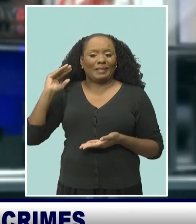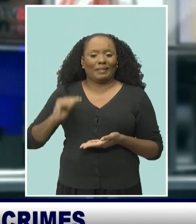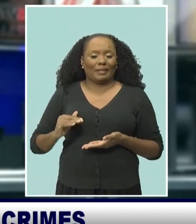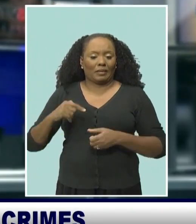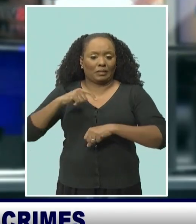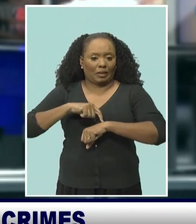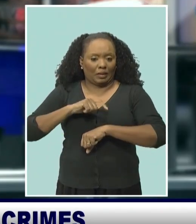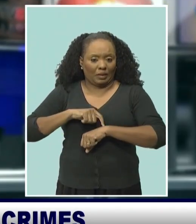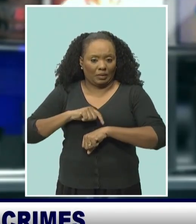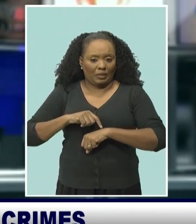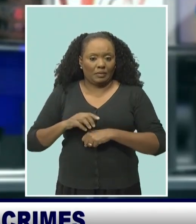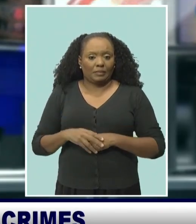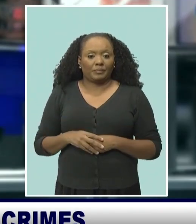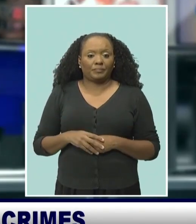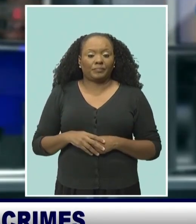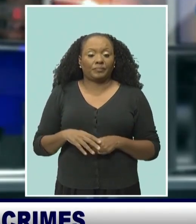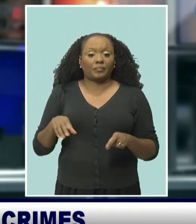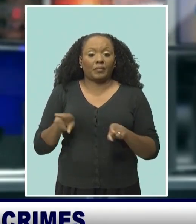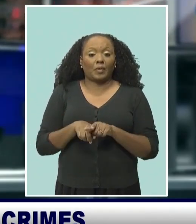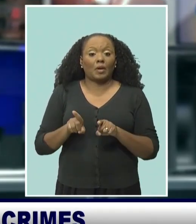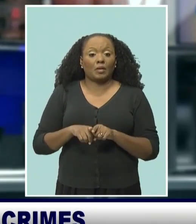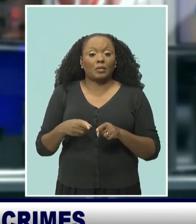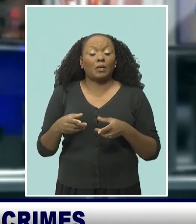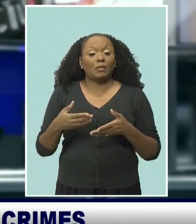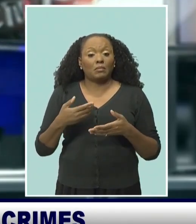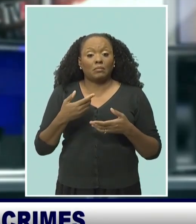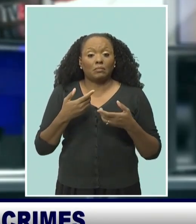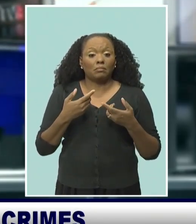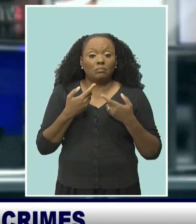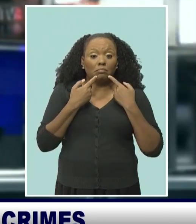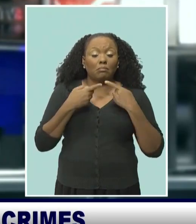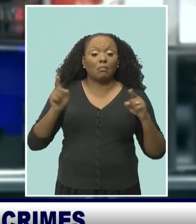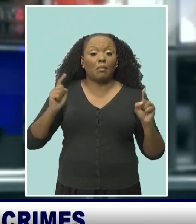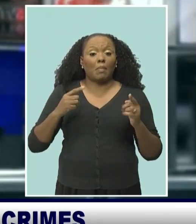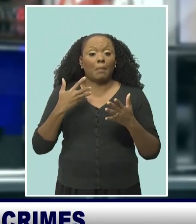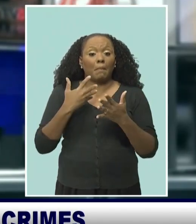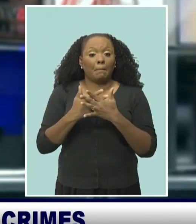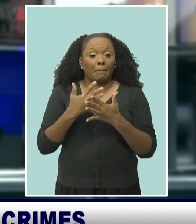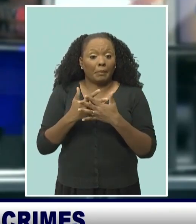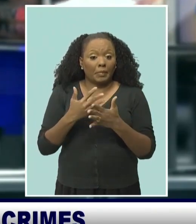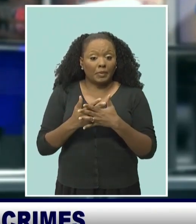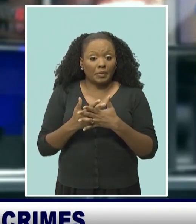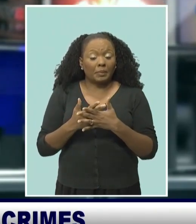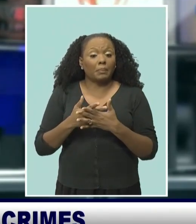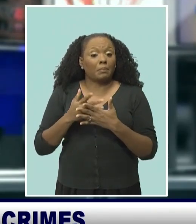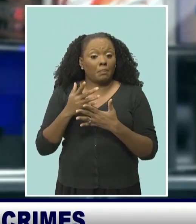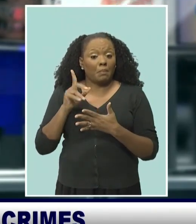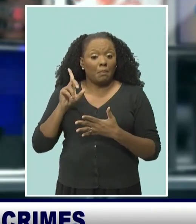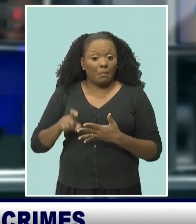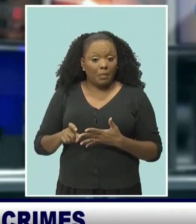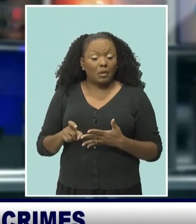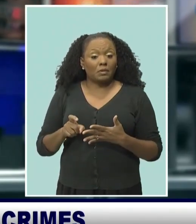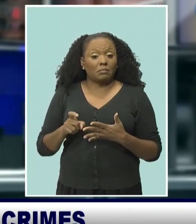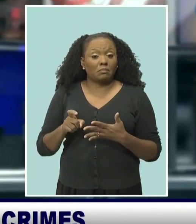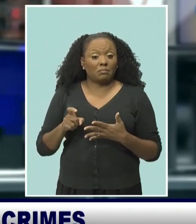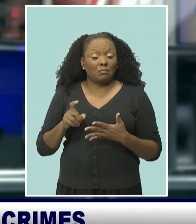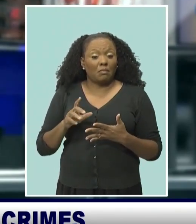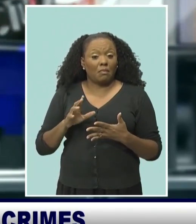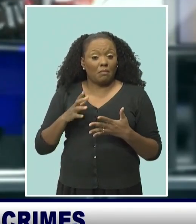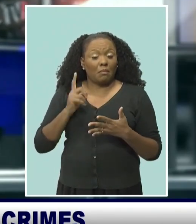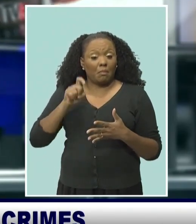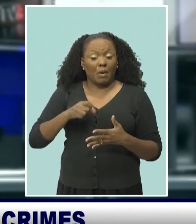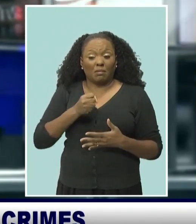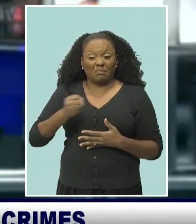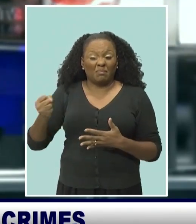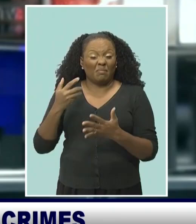lesser sentence. He has also revealed prison sentences imposed under the Act must be served consecutively to any